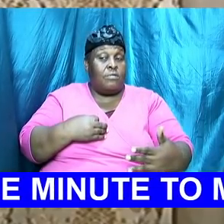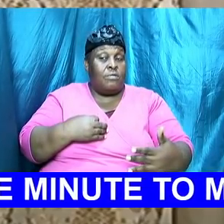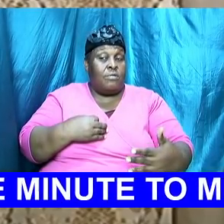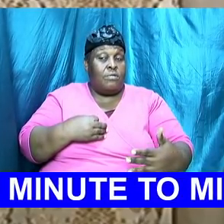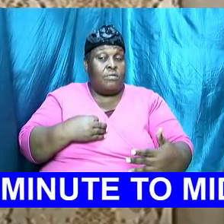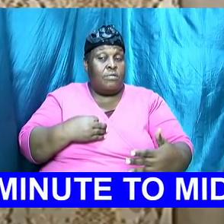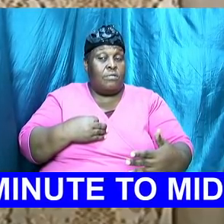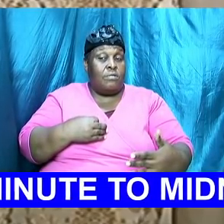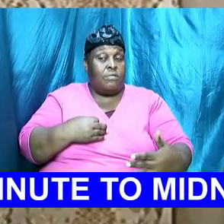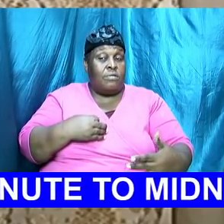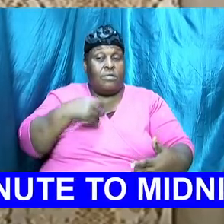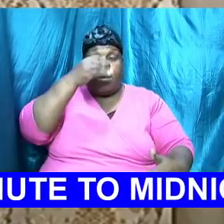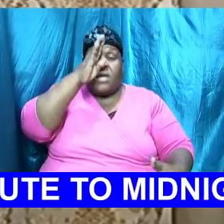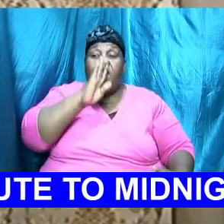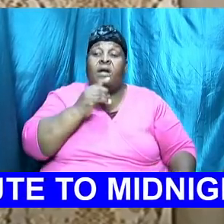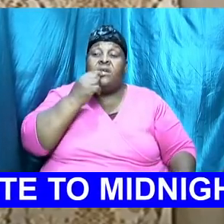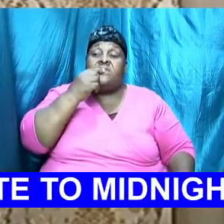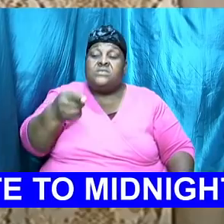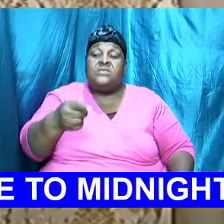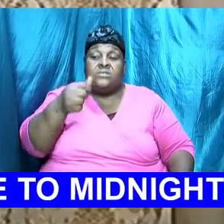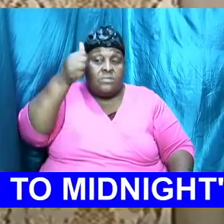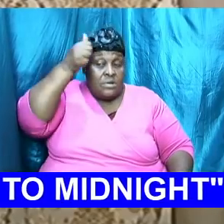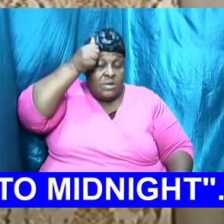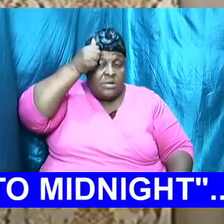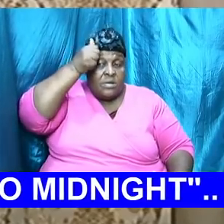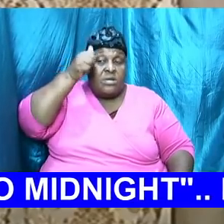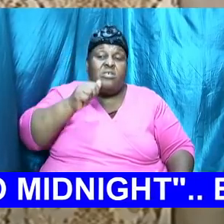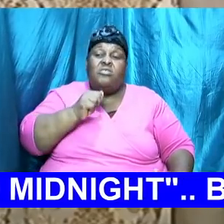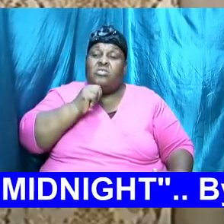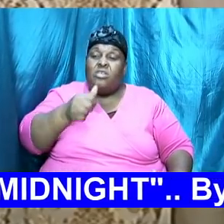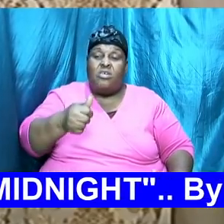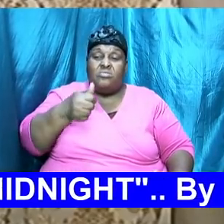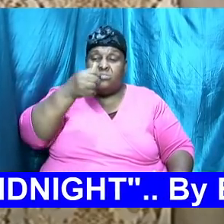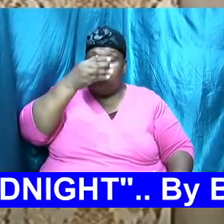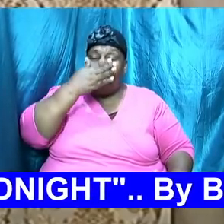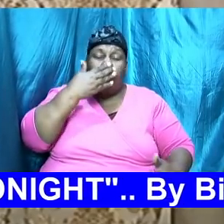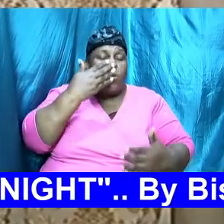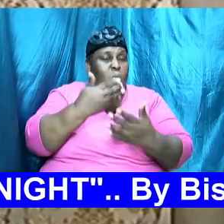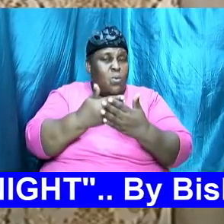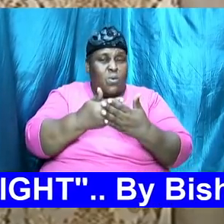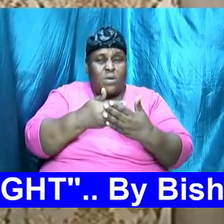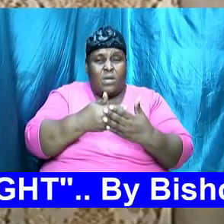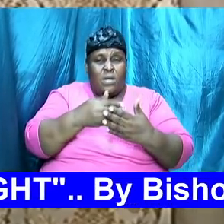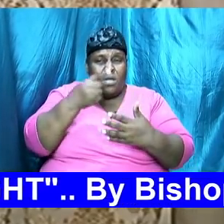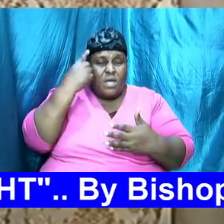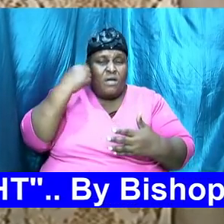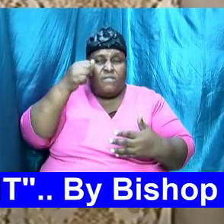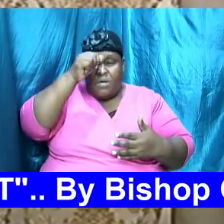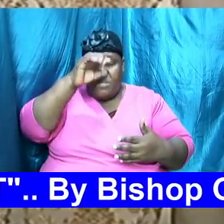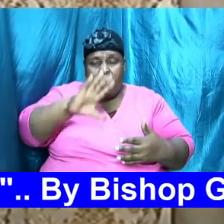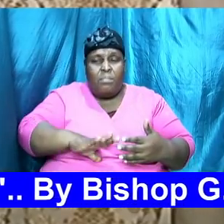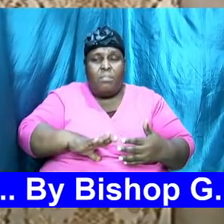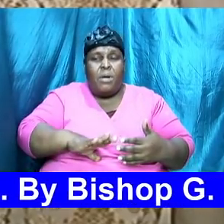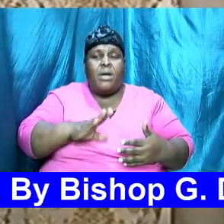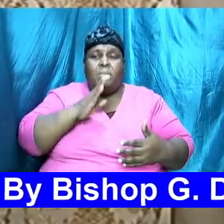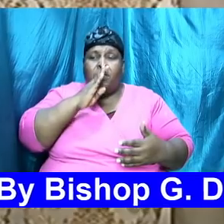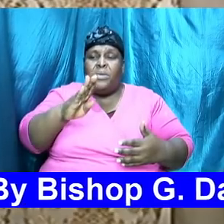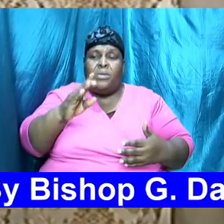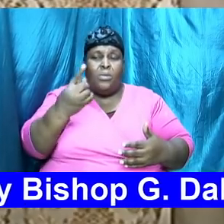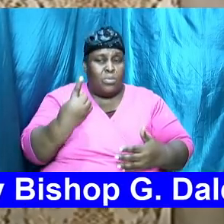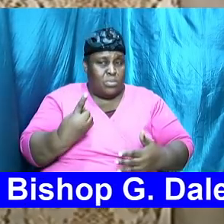God said to him it is not good for man to be alone